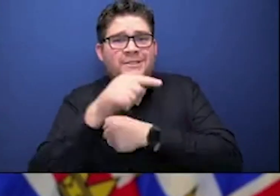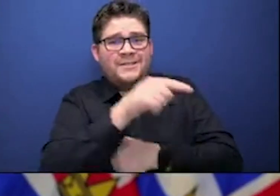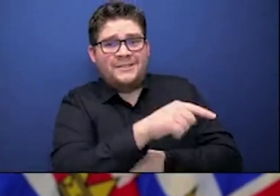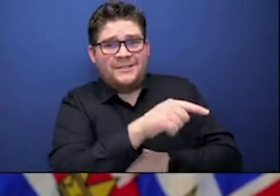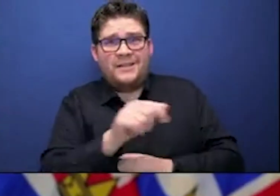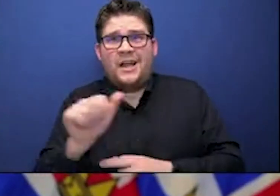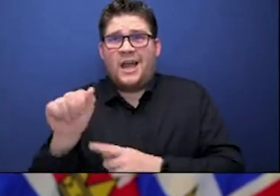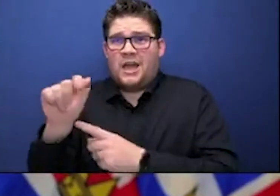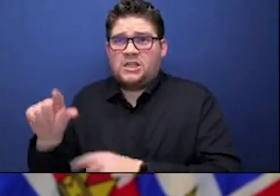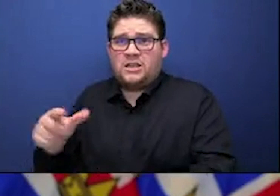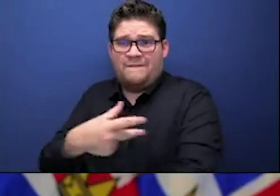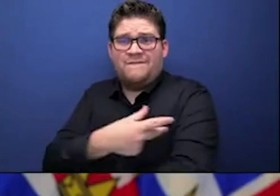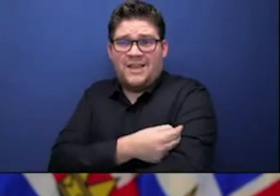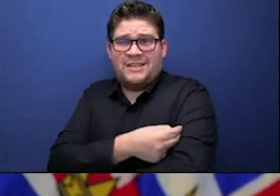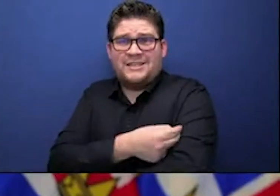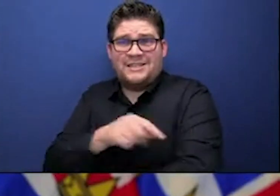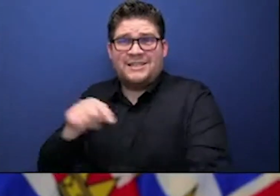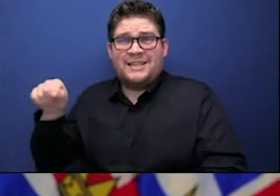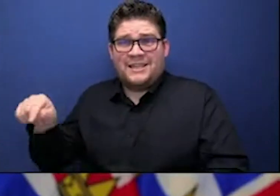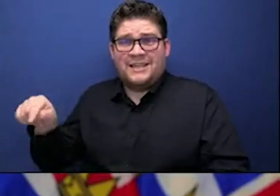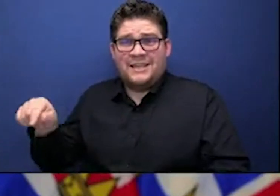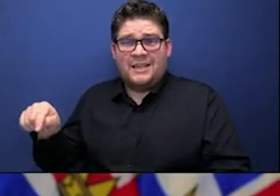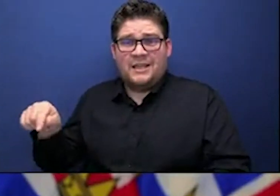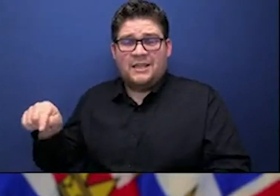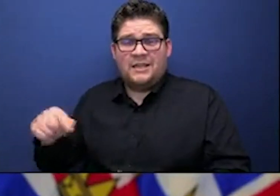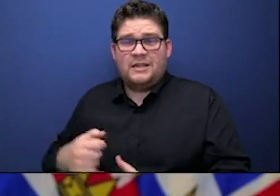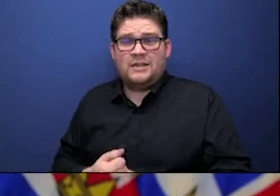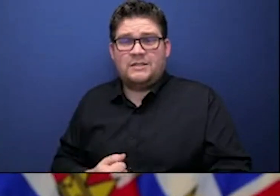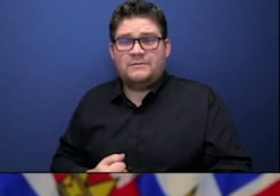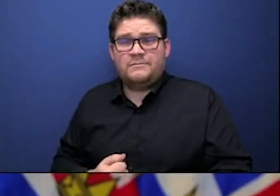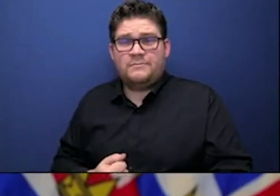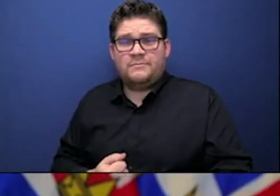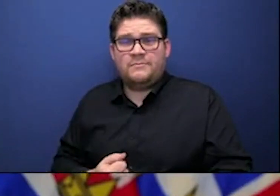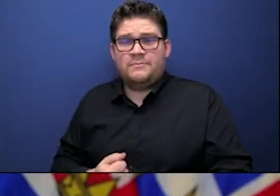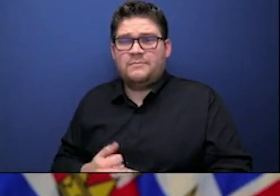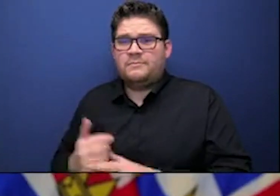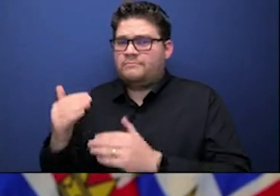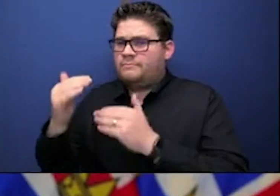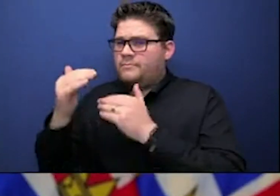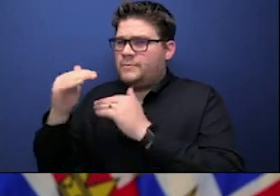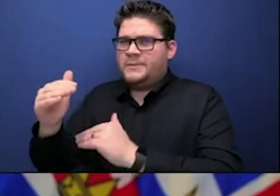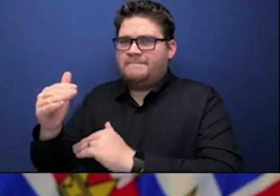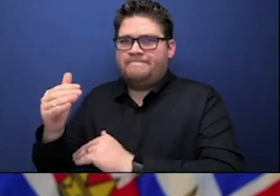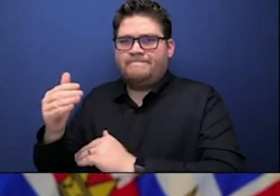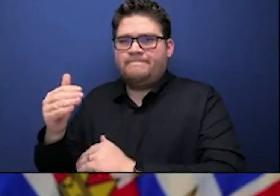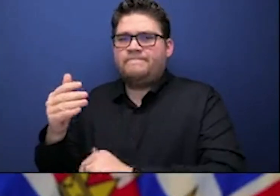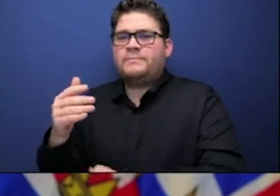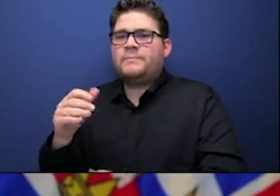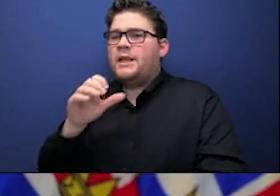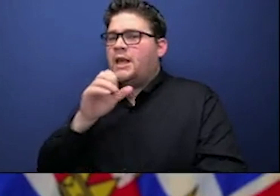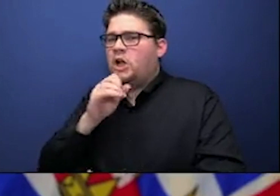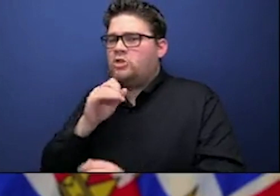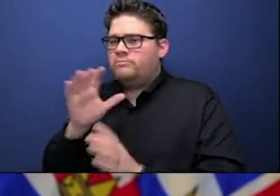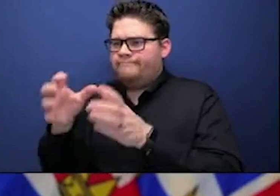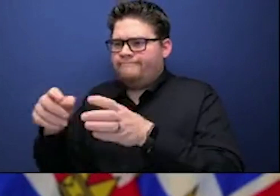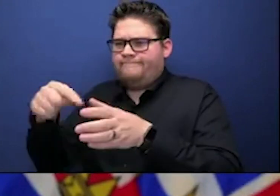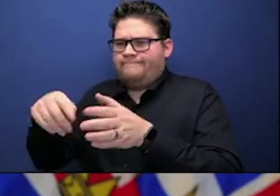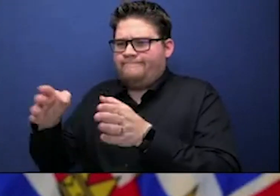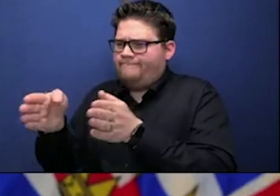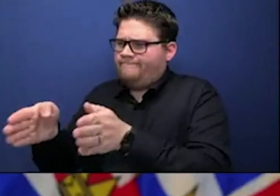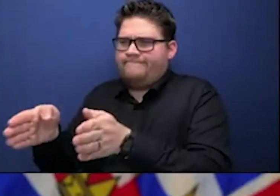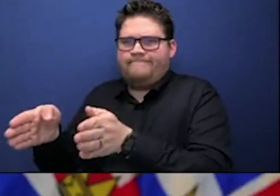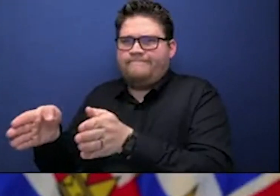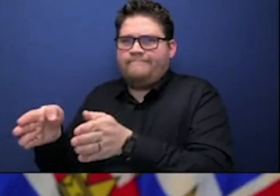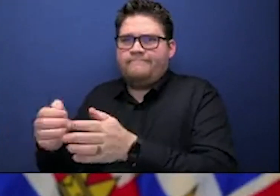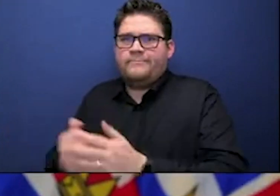vaccines, the Pfizer and Moderna vaccines work really well in older people. And we have less data to